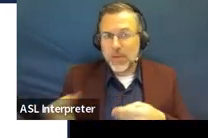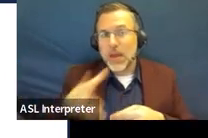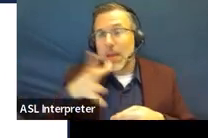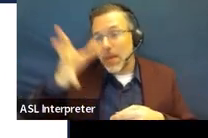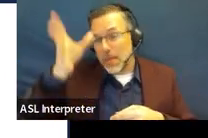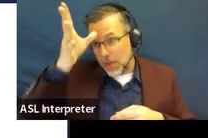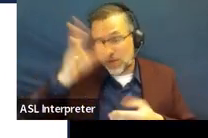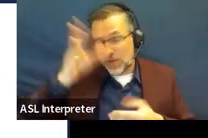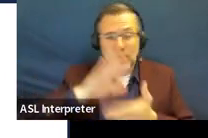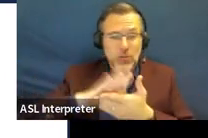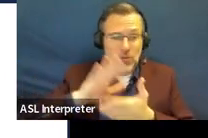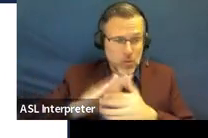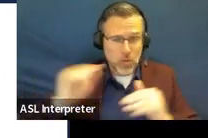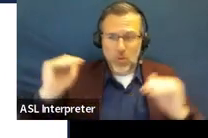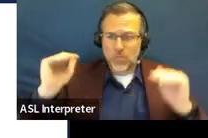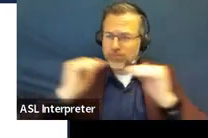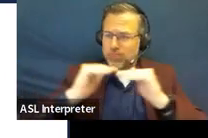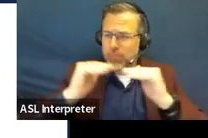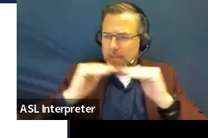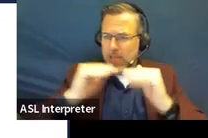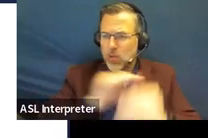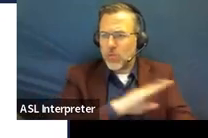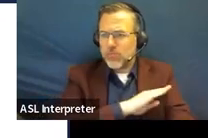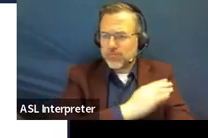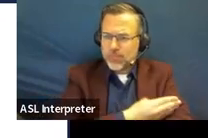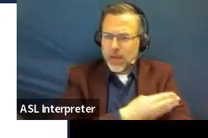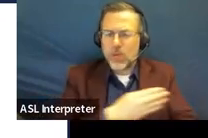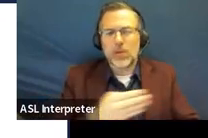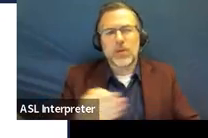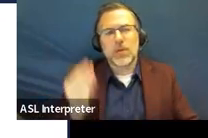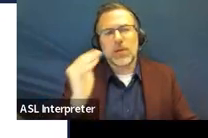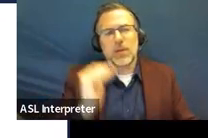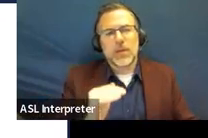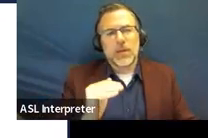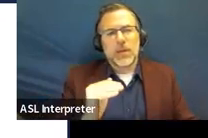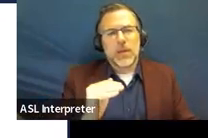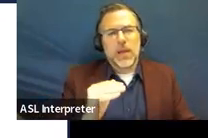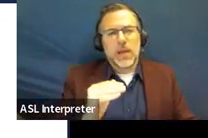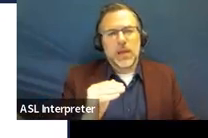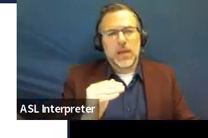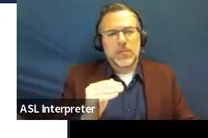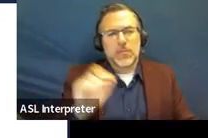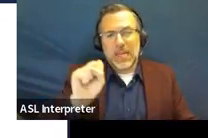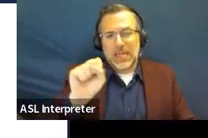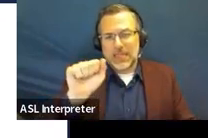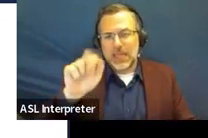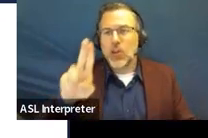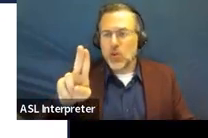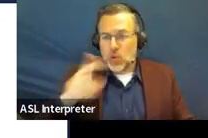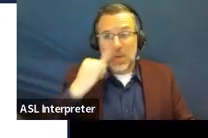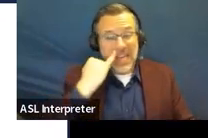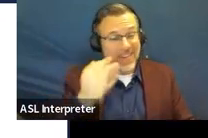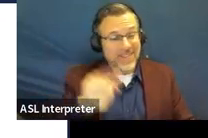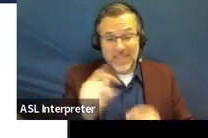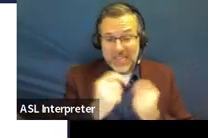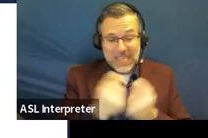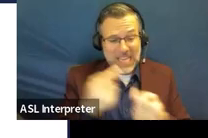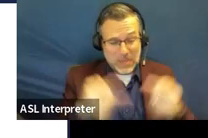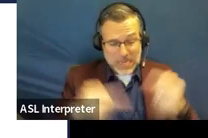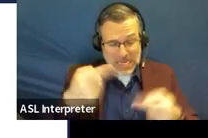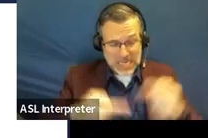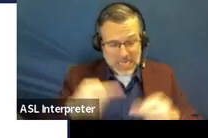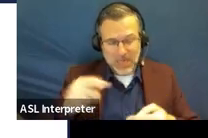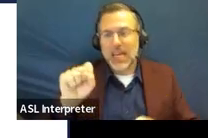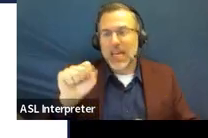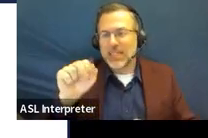ultimate responsibility for fate. And dispute resolution options are available in the case of a disagreement.